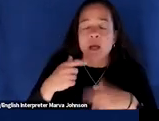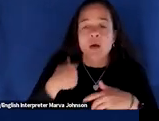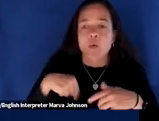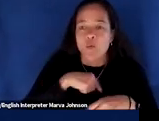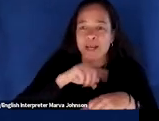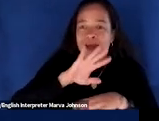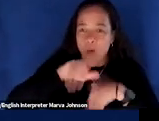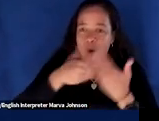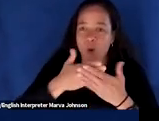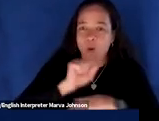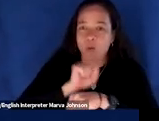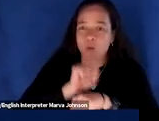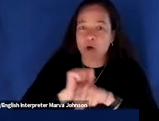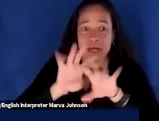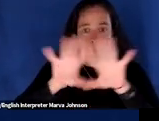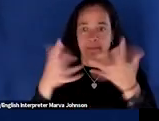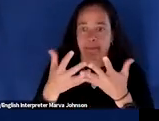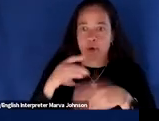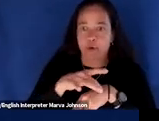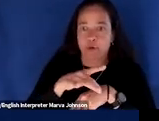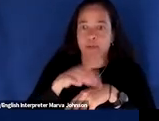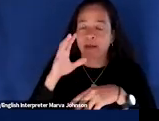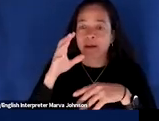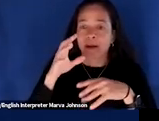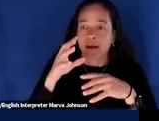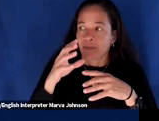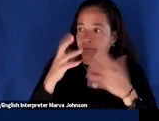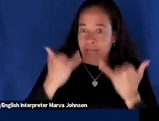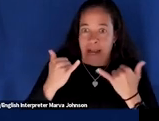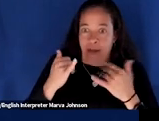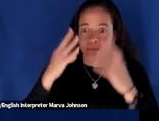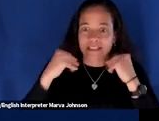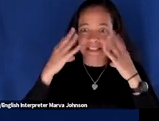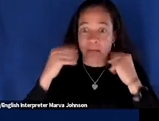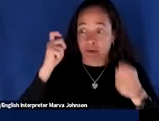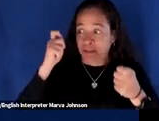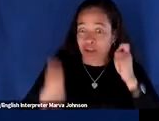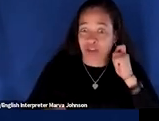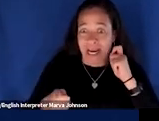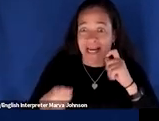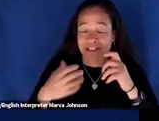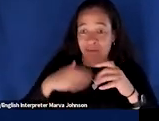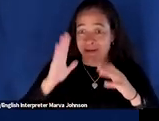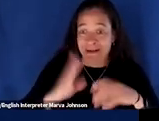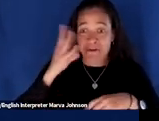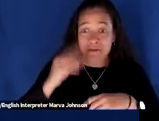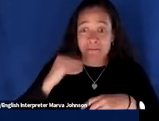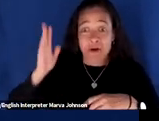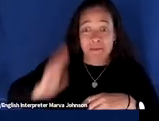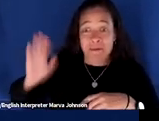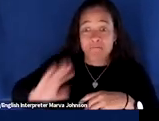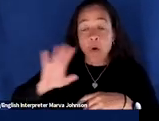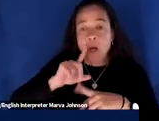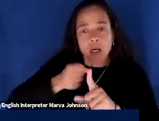that's going through unprecedented change and that has some pretty major implications for how we do our jobs